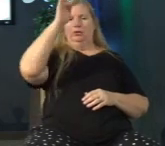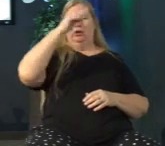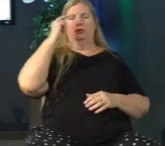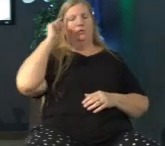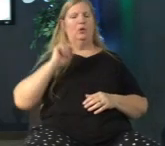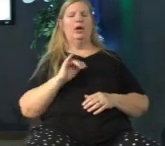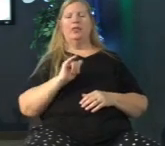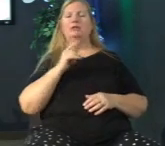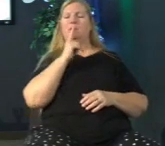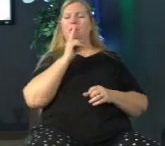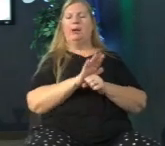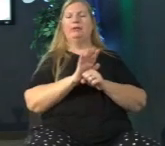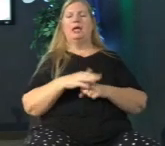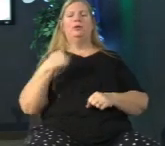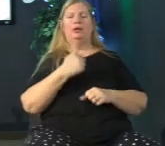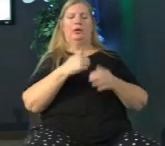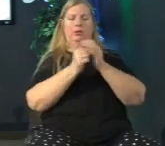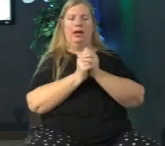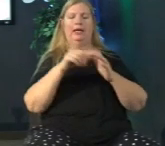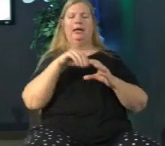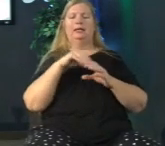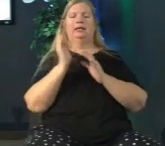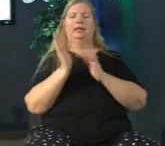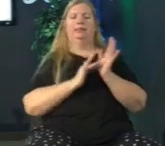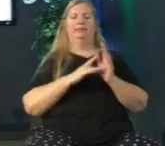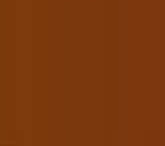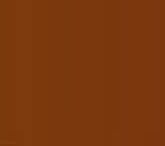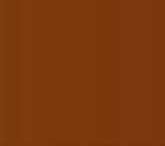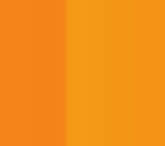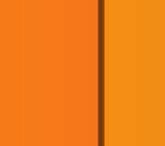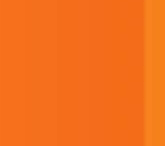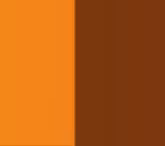God we just pray this all in the name of Jesus Christ amen amen